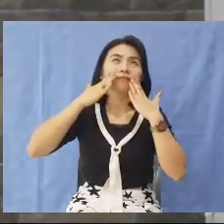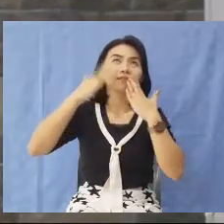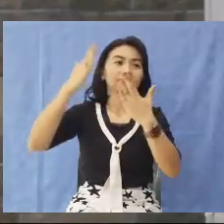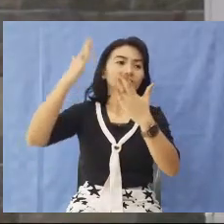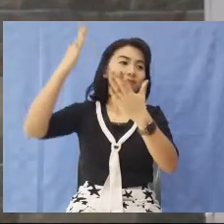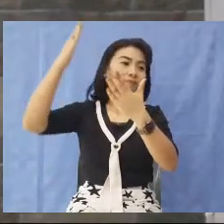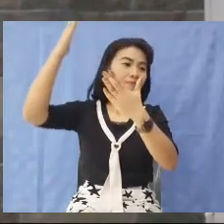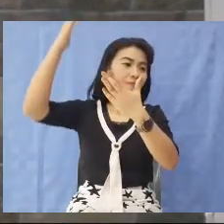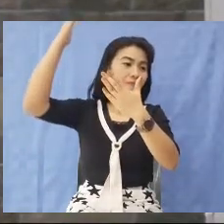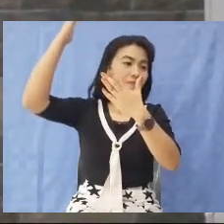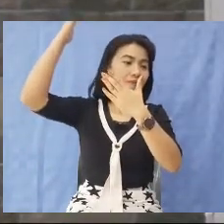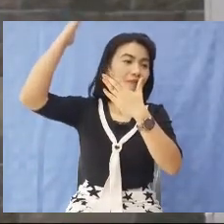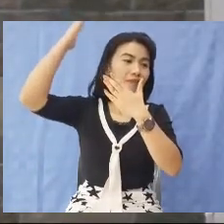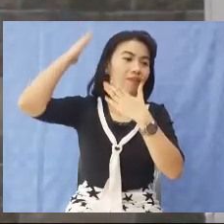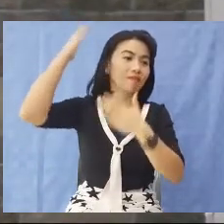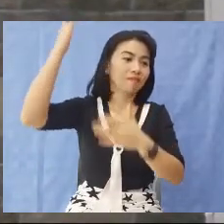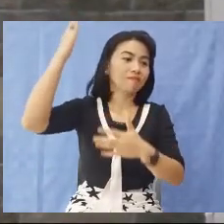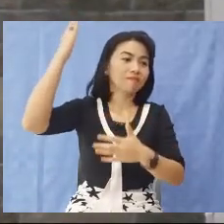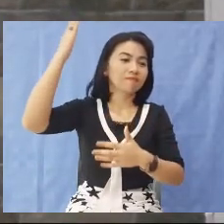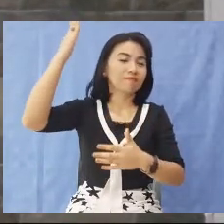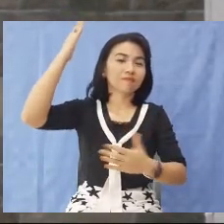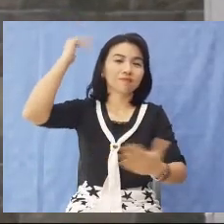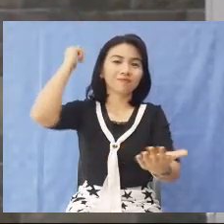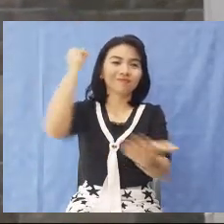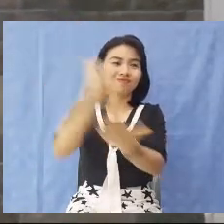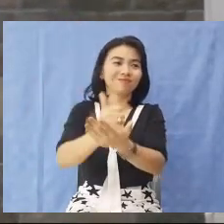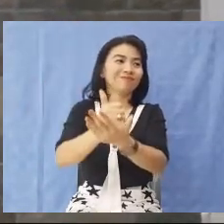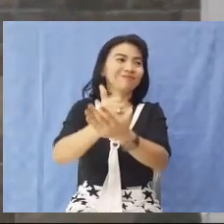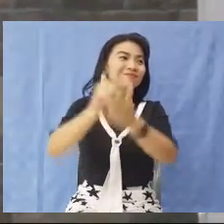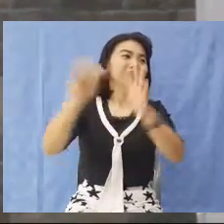thanks END